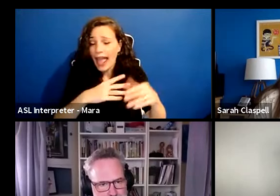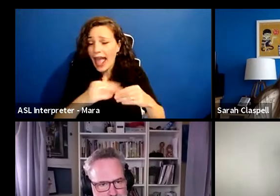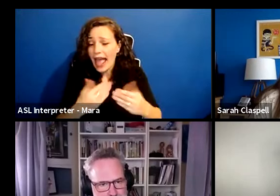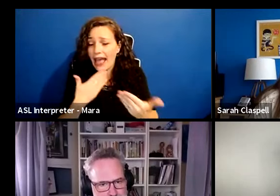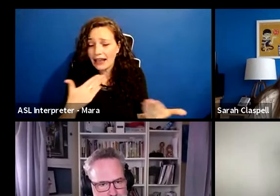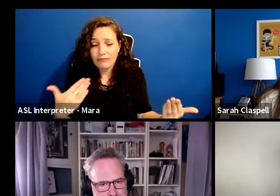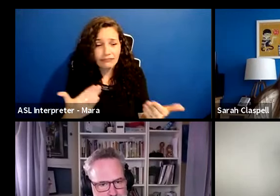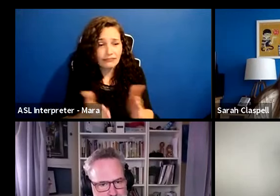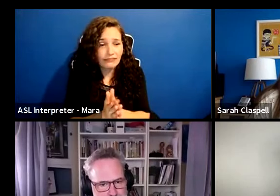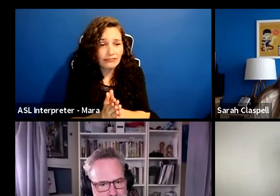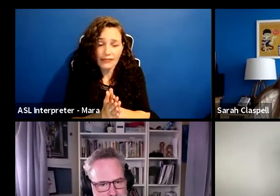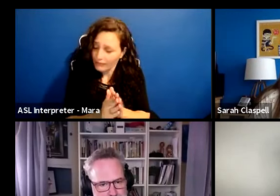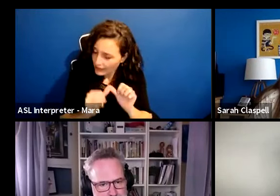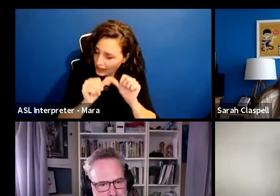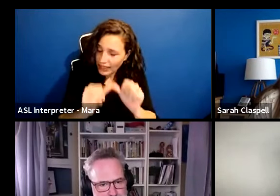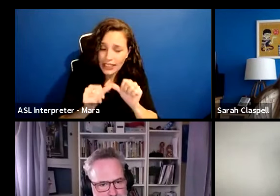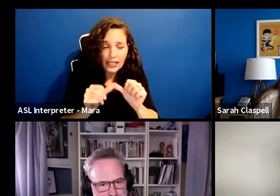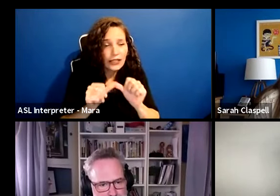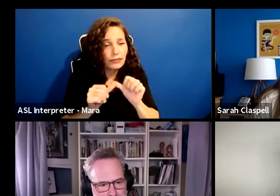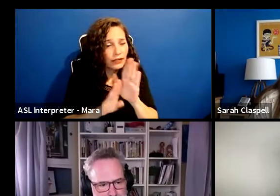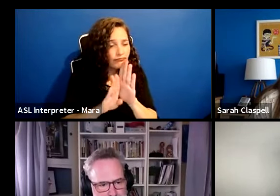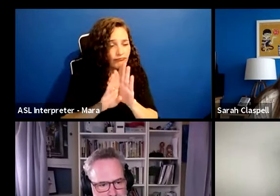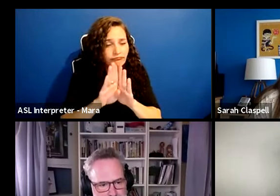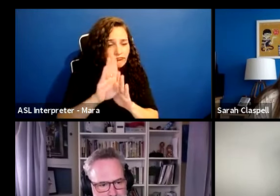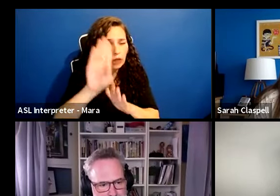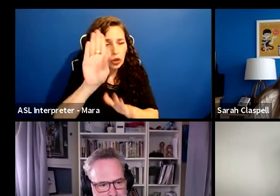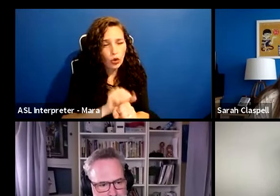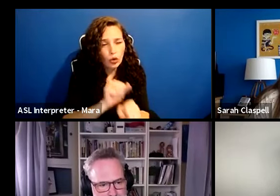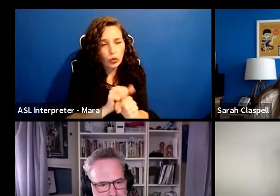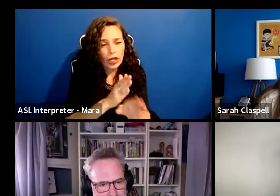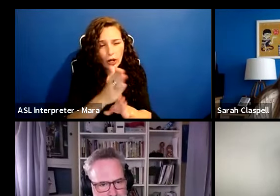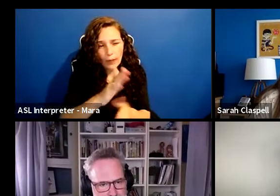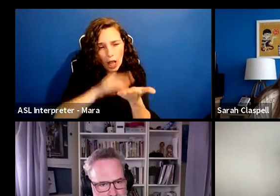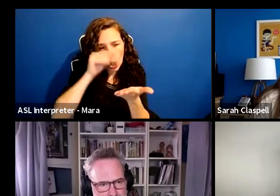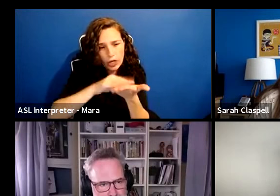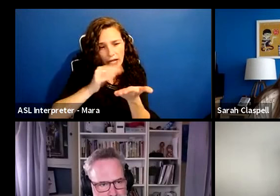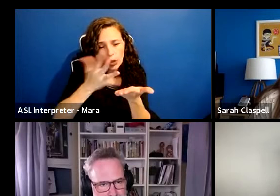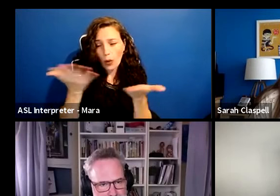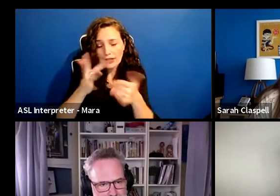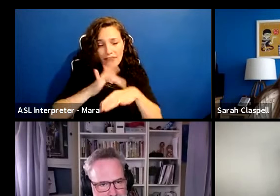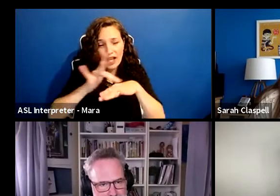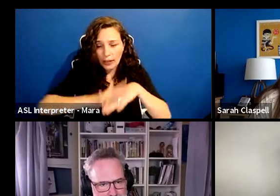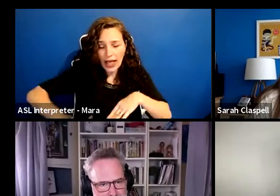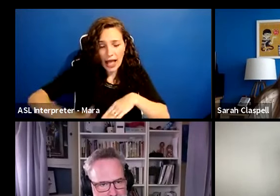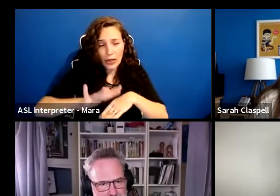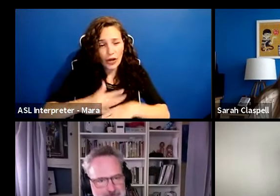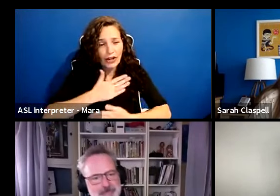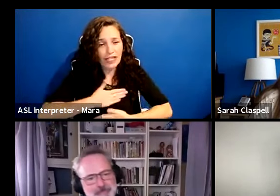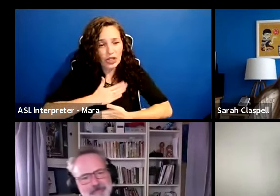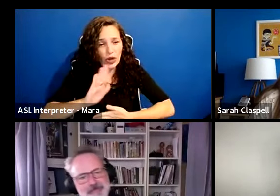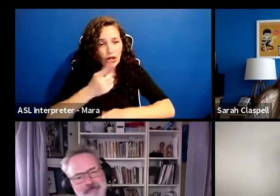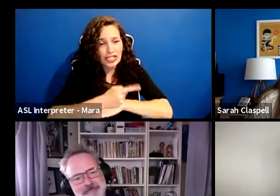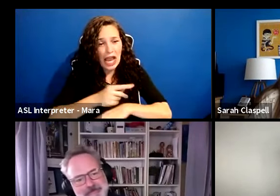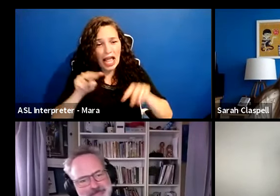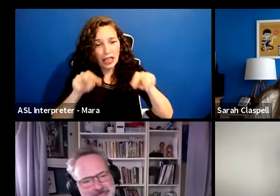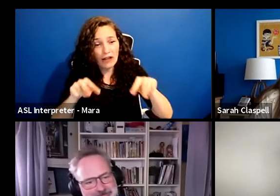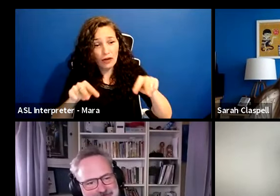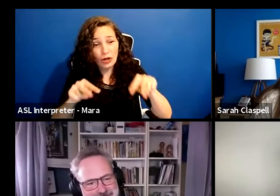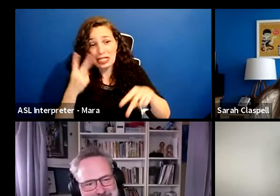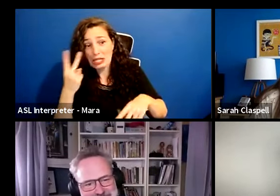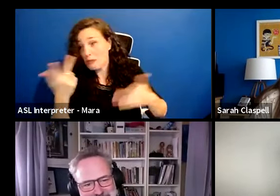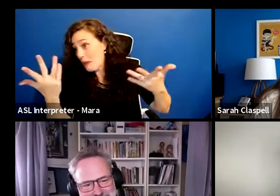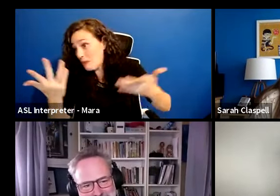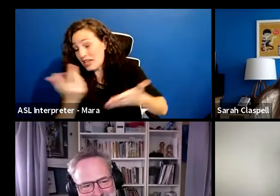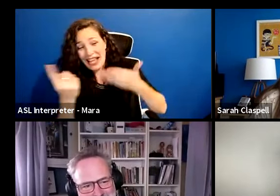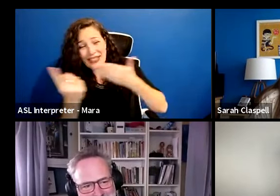help to go and grow your career by learning what's out there. Have a great day and look forward to seeing you. See you next